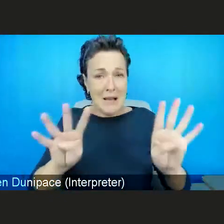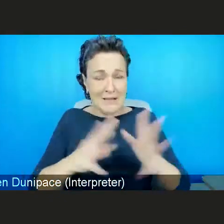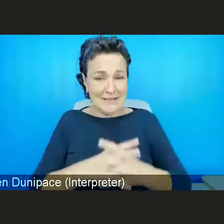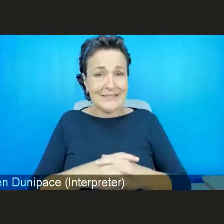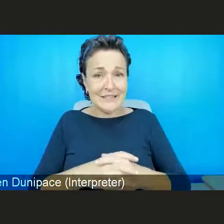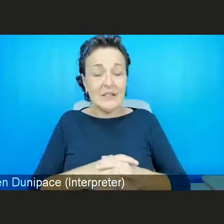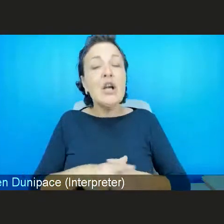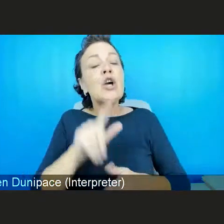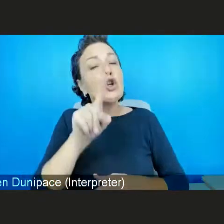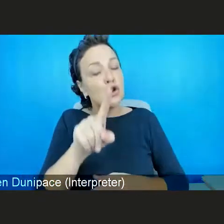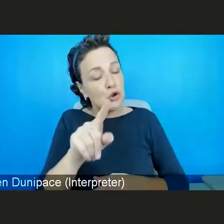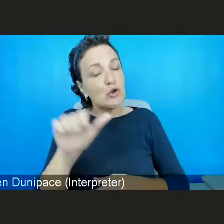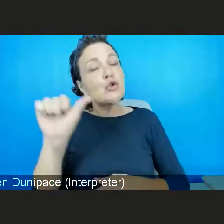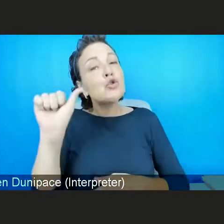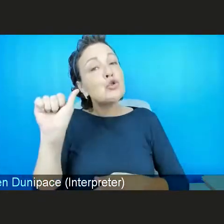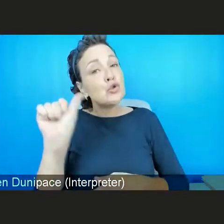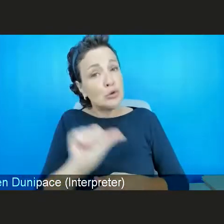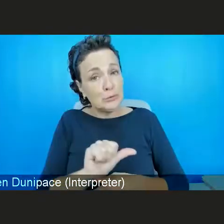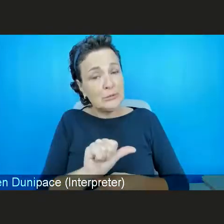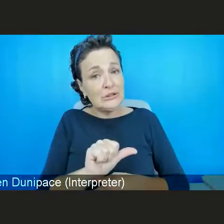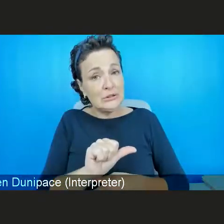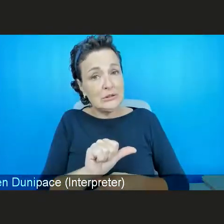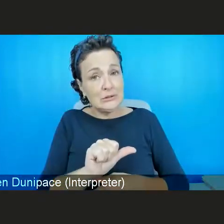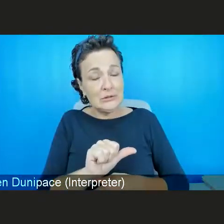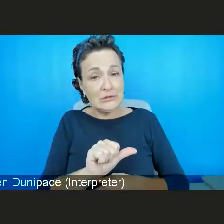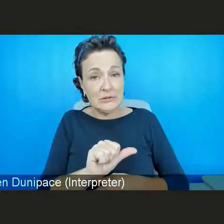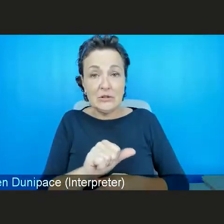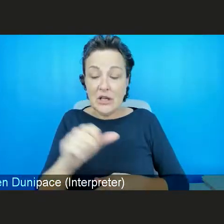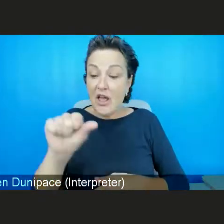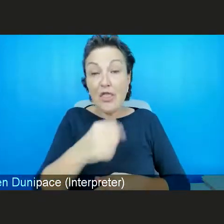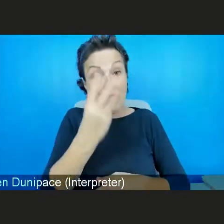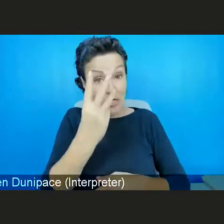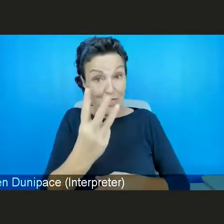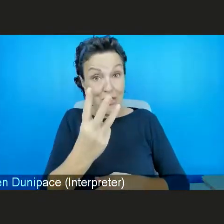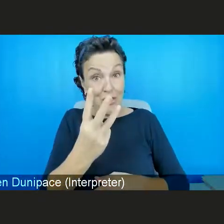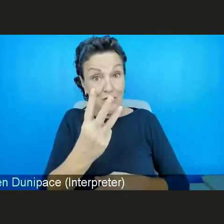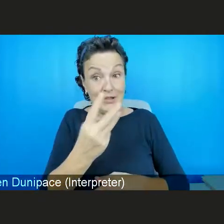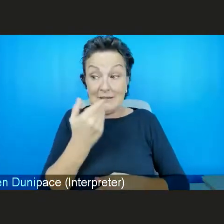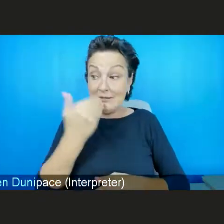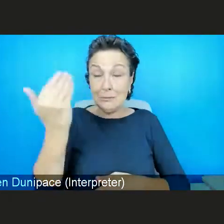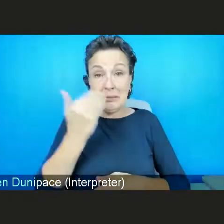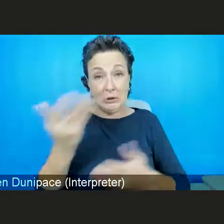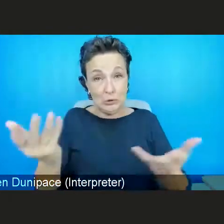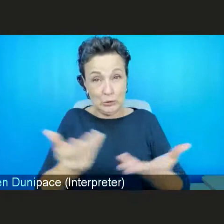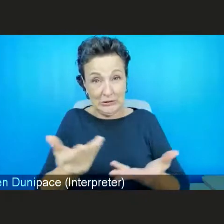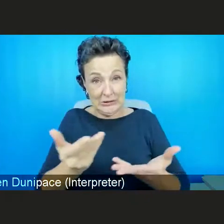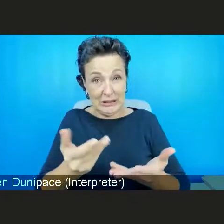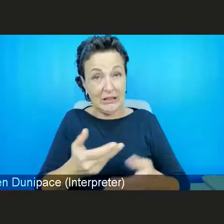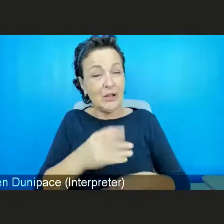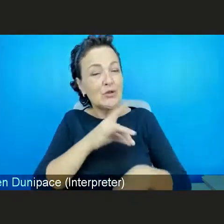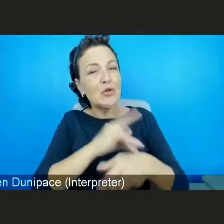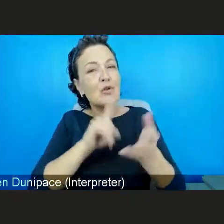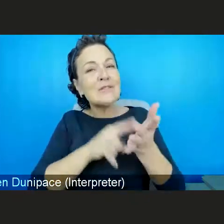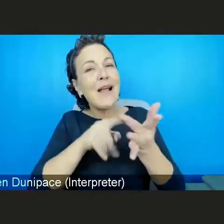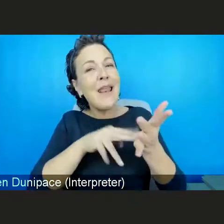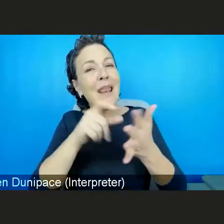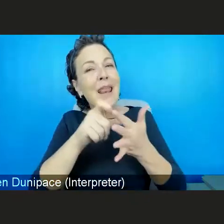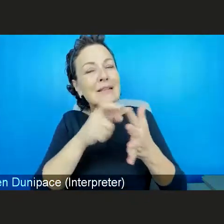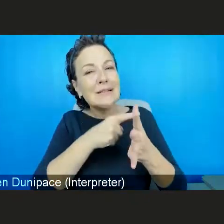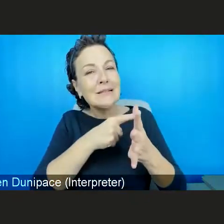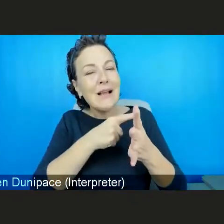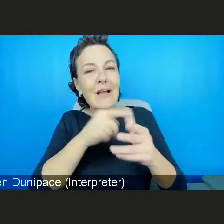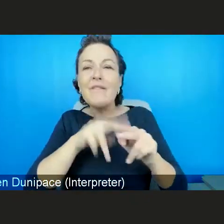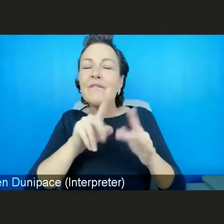were going to have three panellists, but Dr Linda Irvin-Fitzpatrick has had to pull out, sadly,